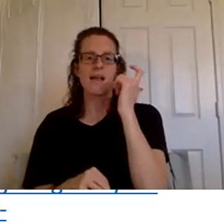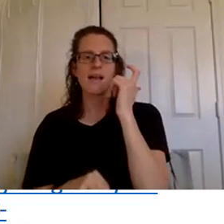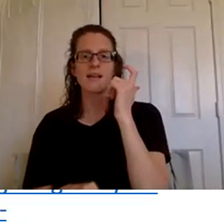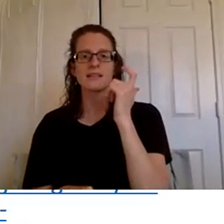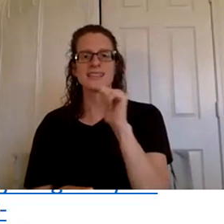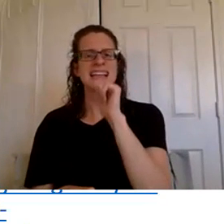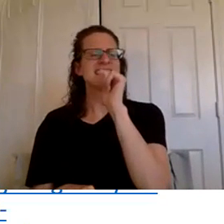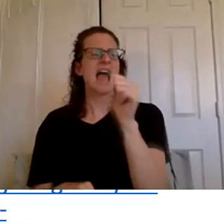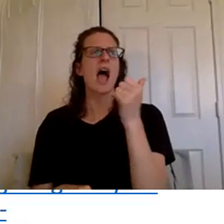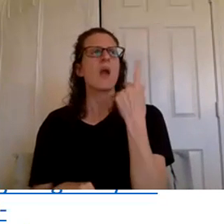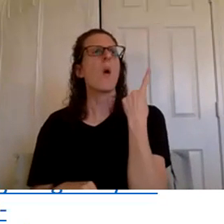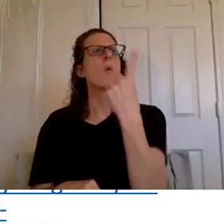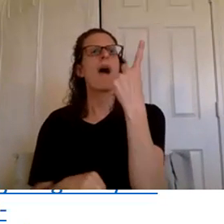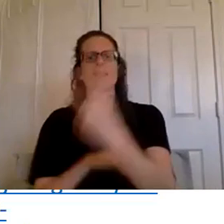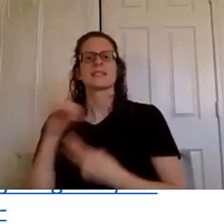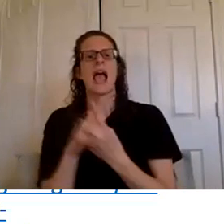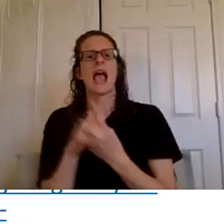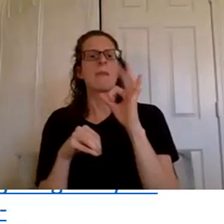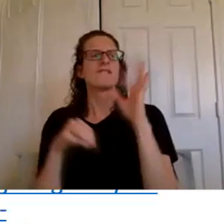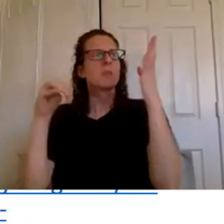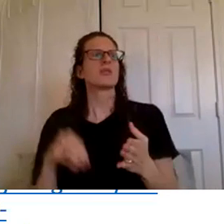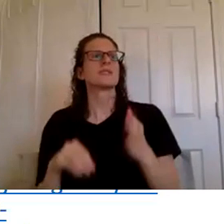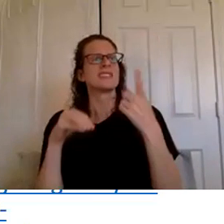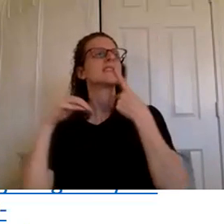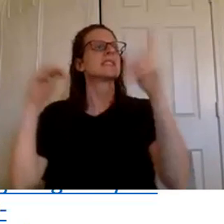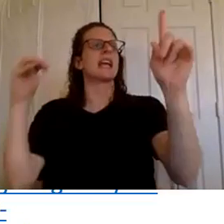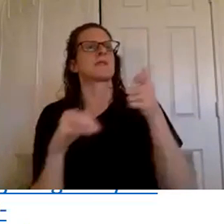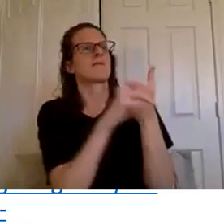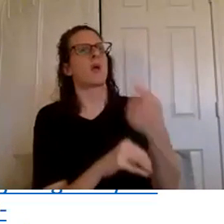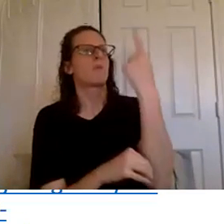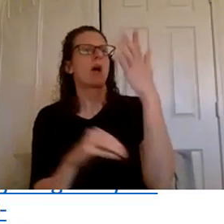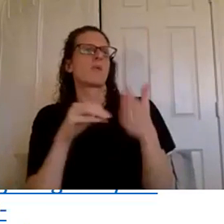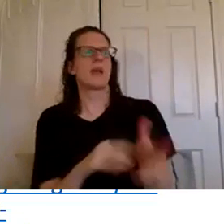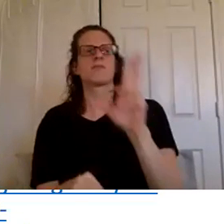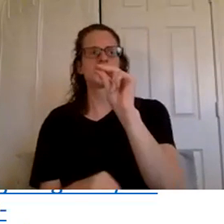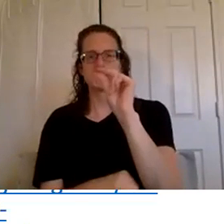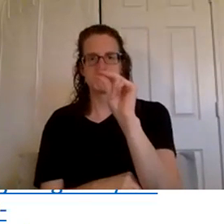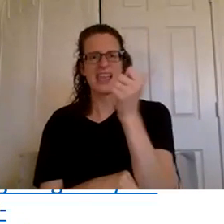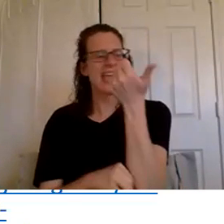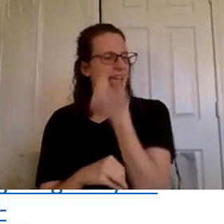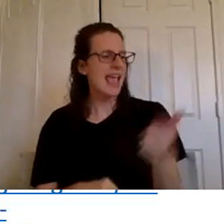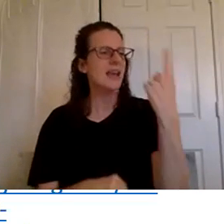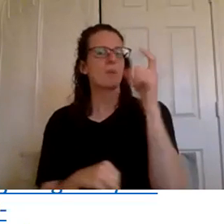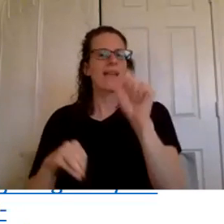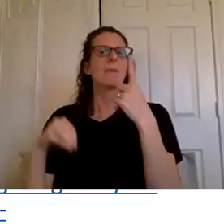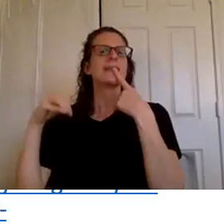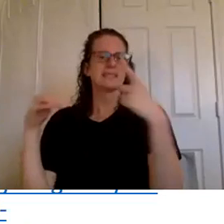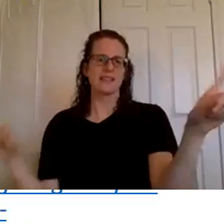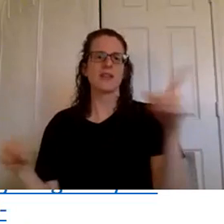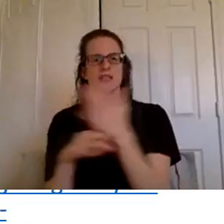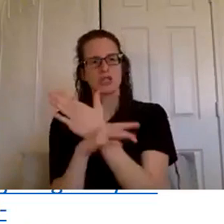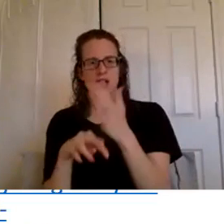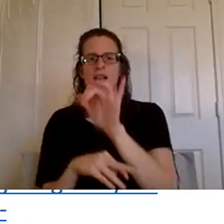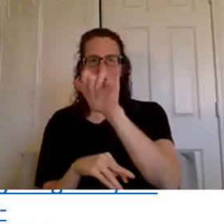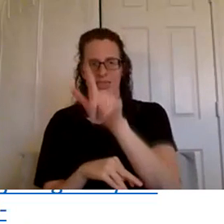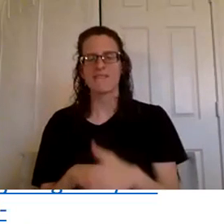not just one type of person that can be successful in sharing young living anyone can be successful at sharing young living